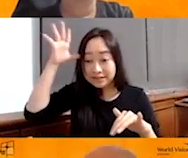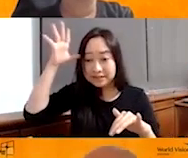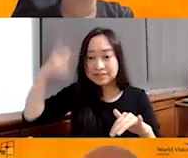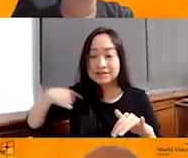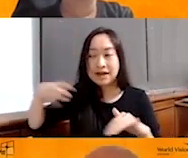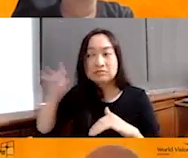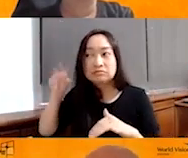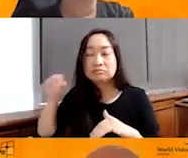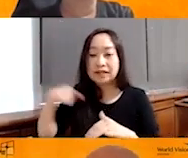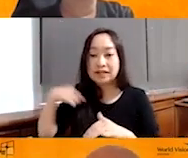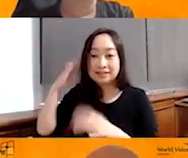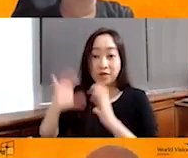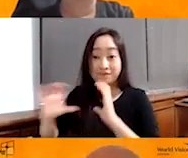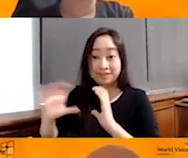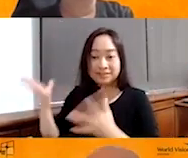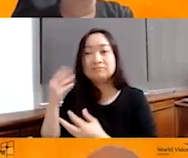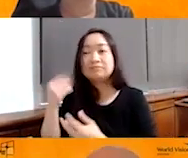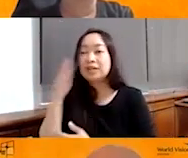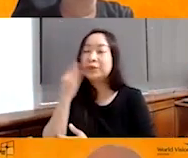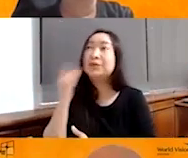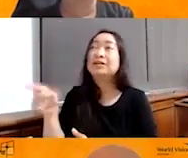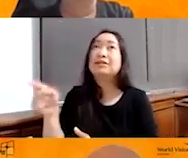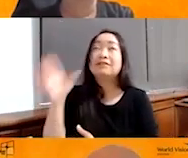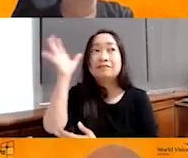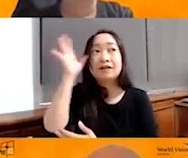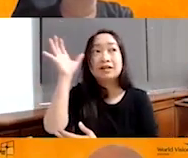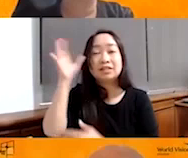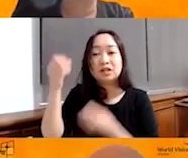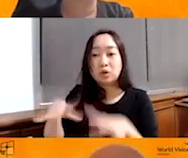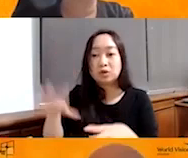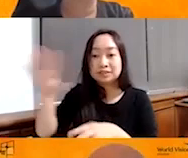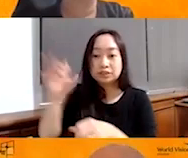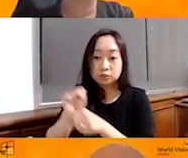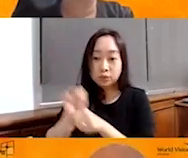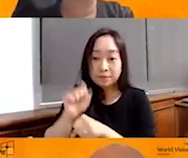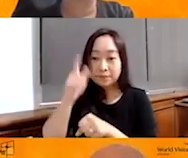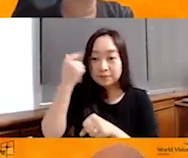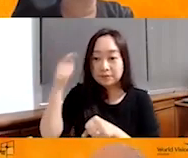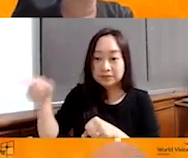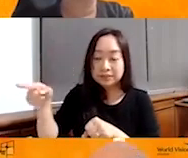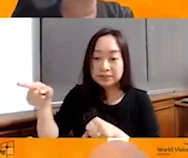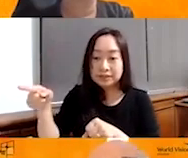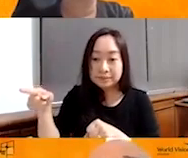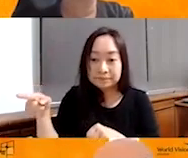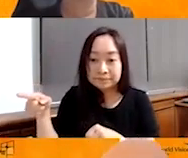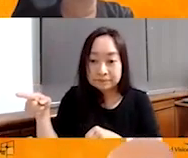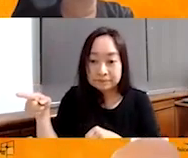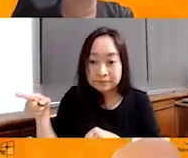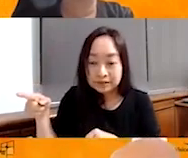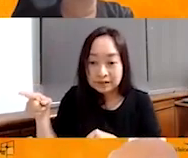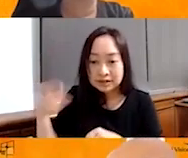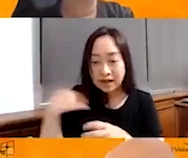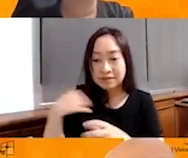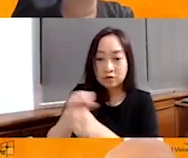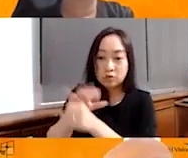that, for example, the father lost his job because the COVID restriction and the COVID situation.